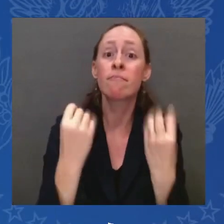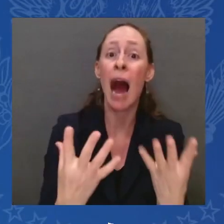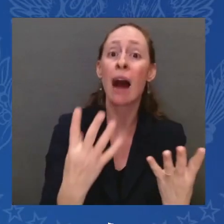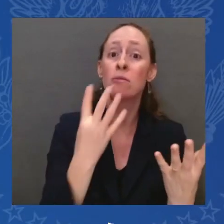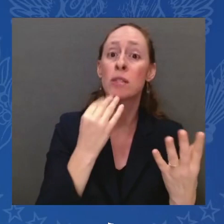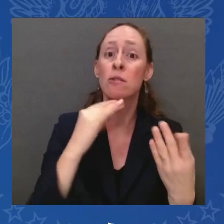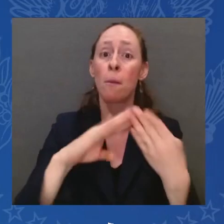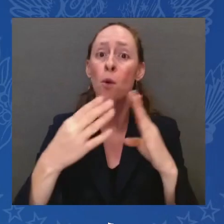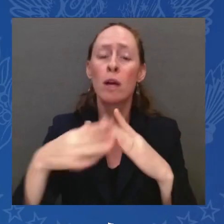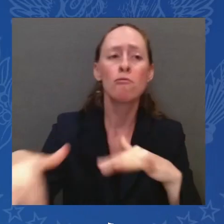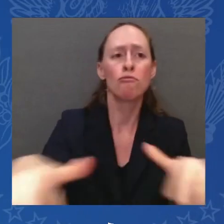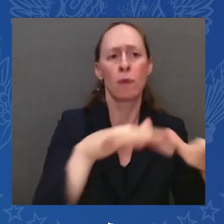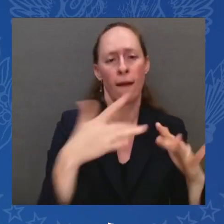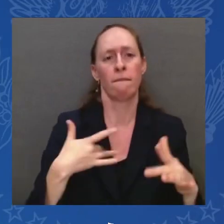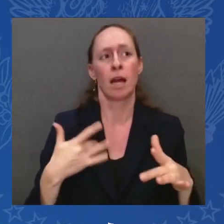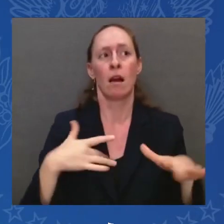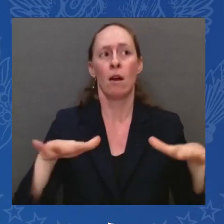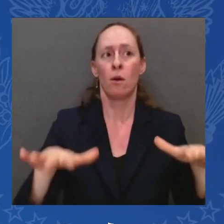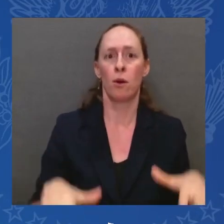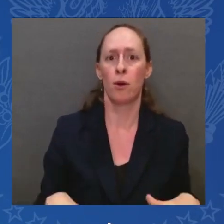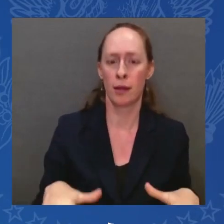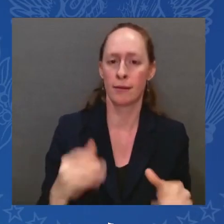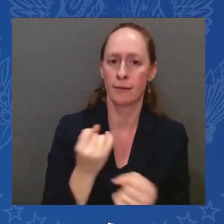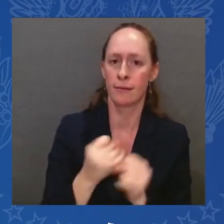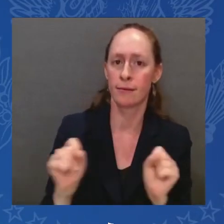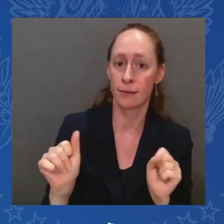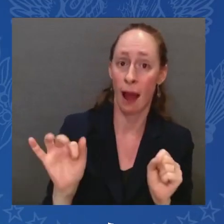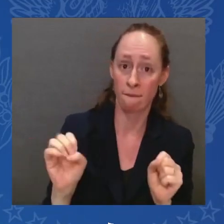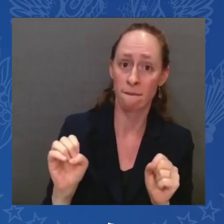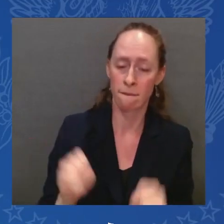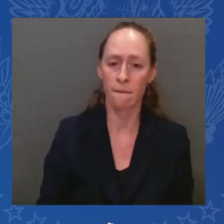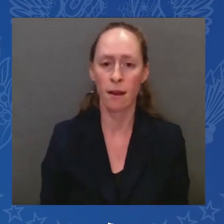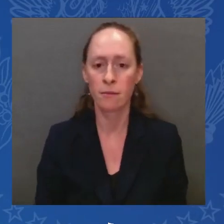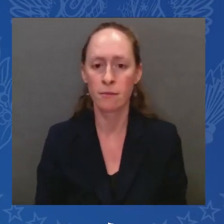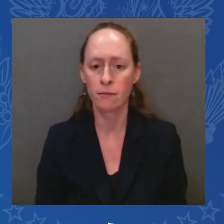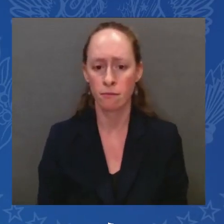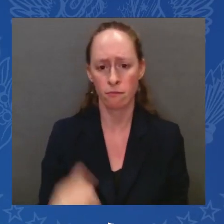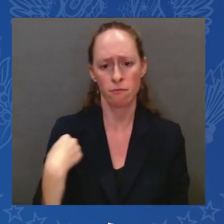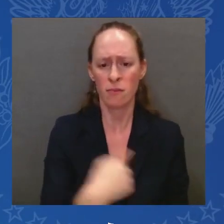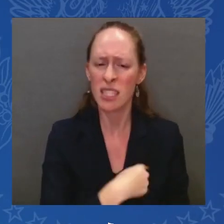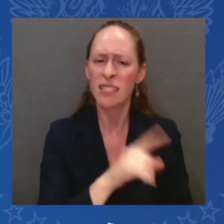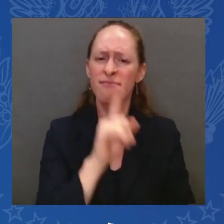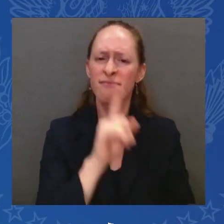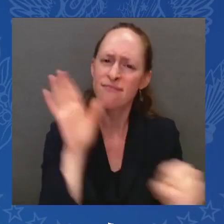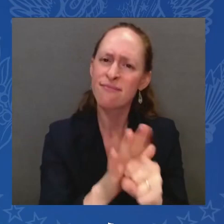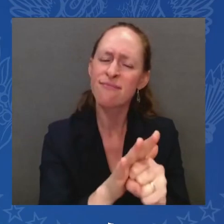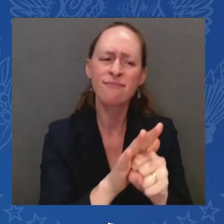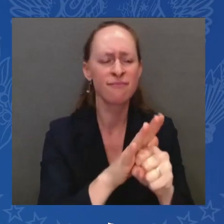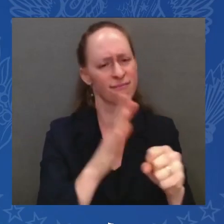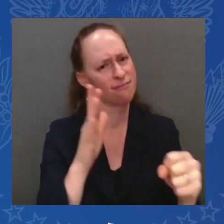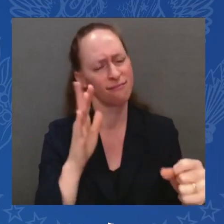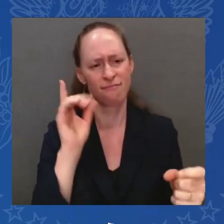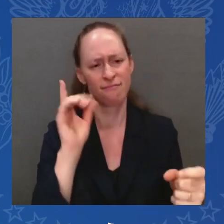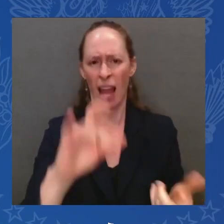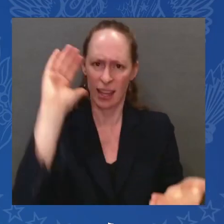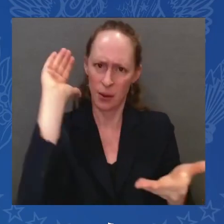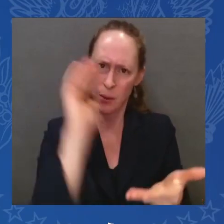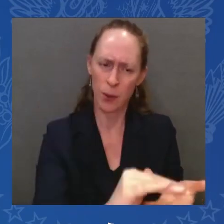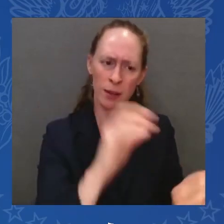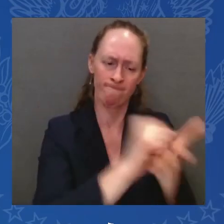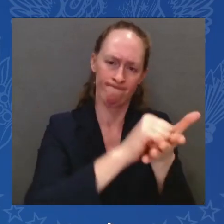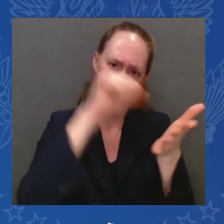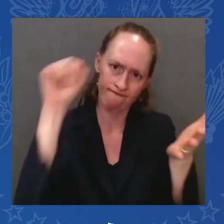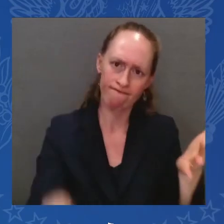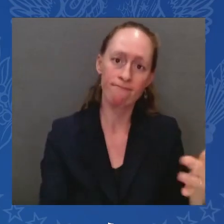every single turn, at every turn. You the past few days had been a solemn reminder that